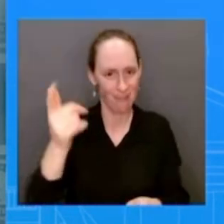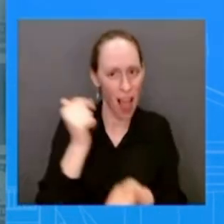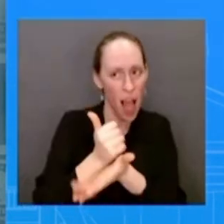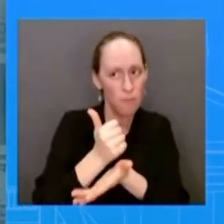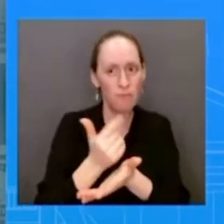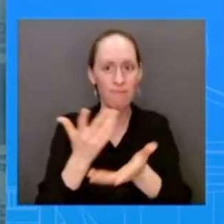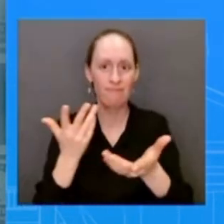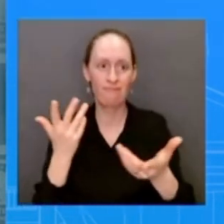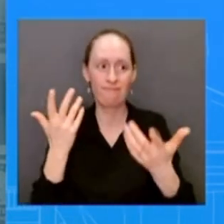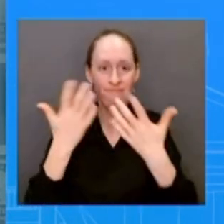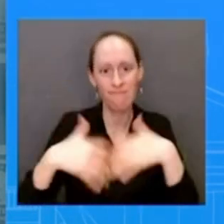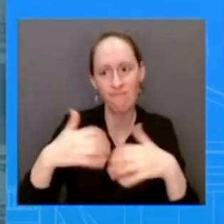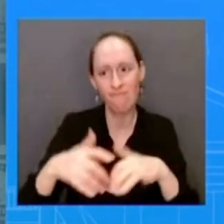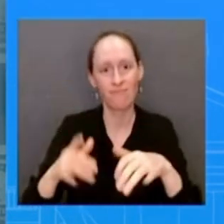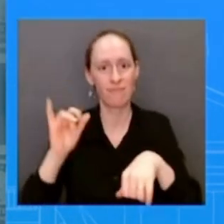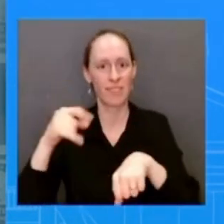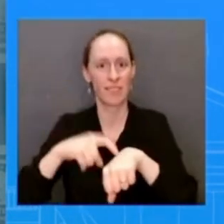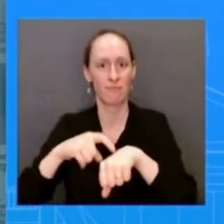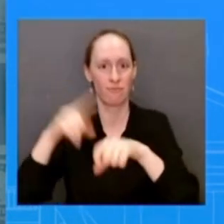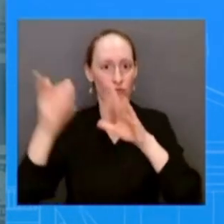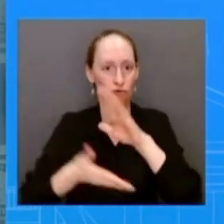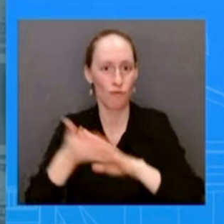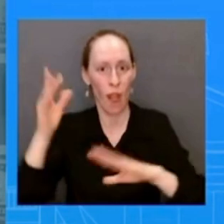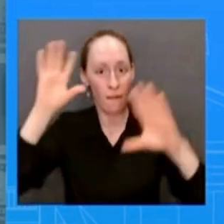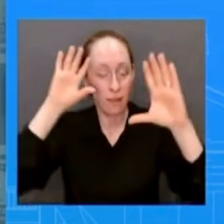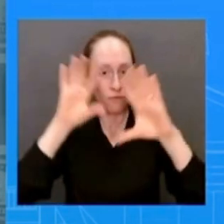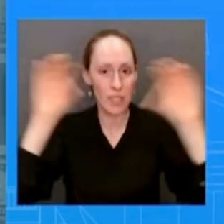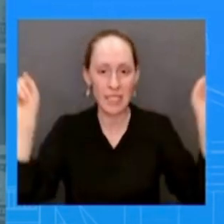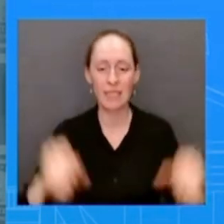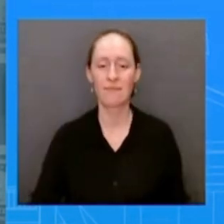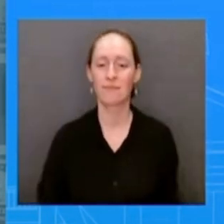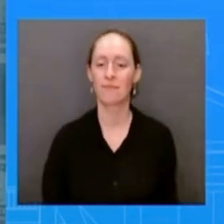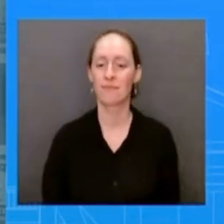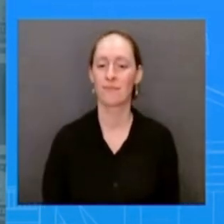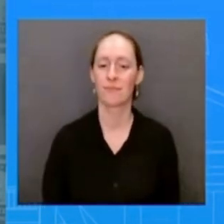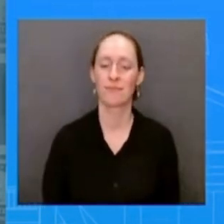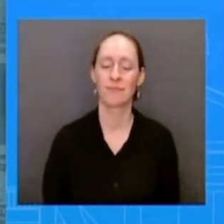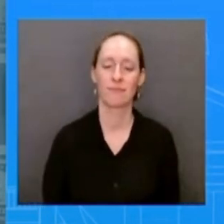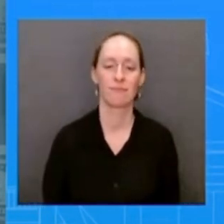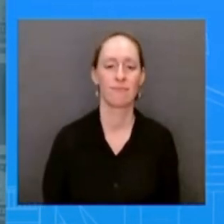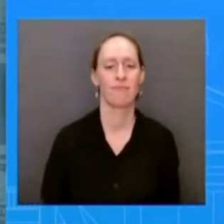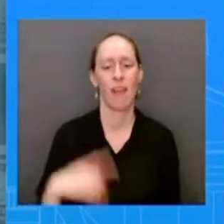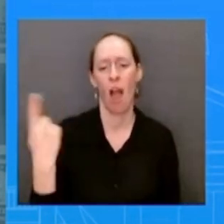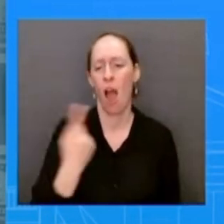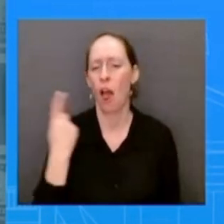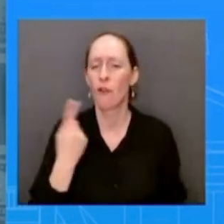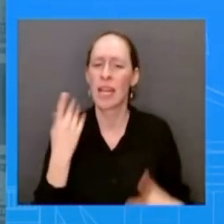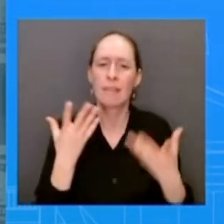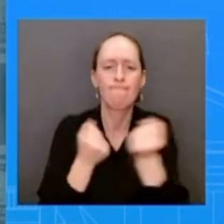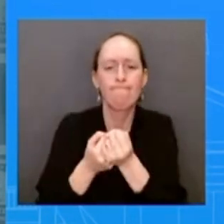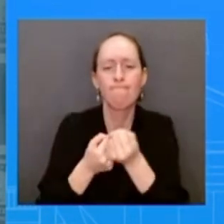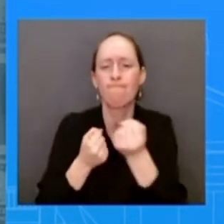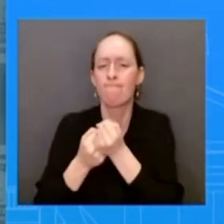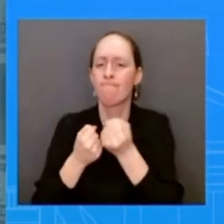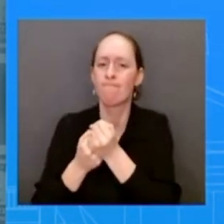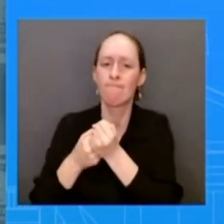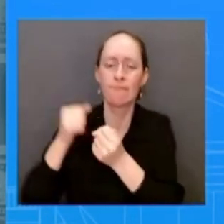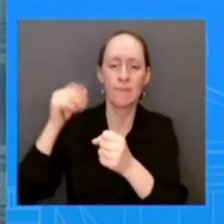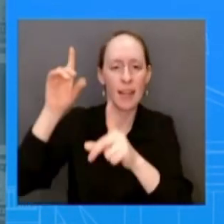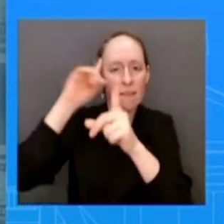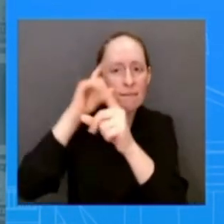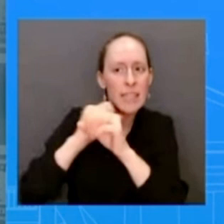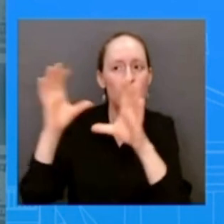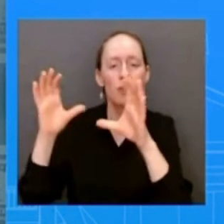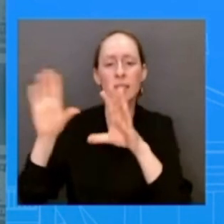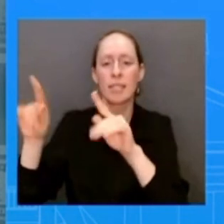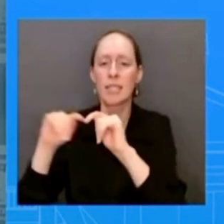been an unfailing loyal fighter for him and for the team and going back to the campaign even before it launched and we are